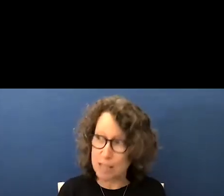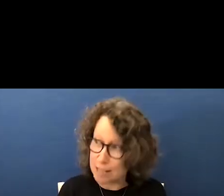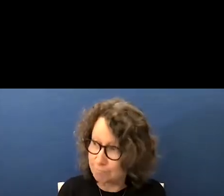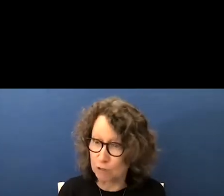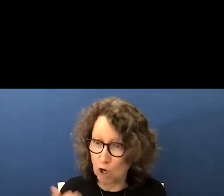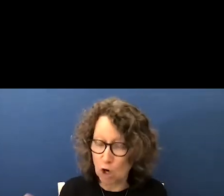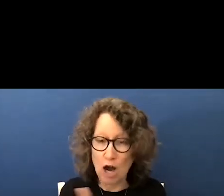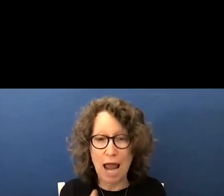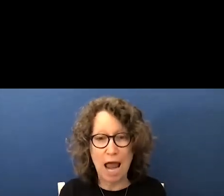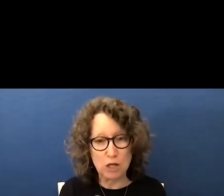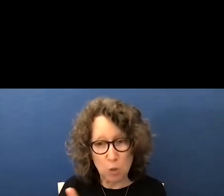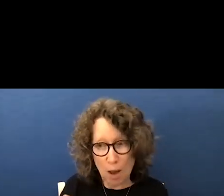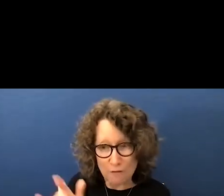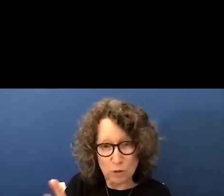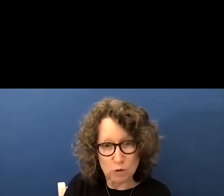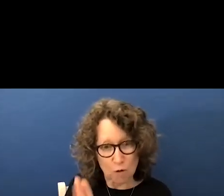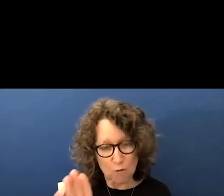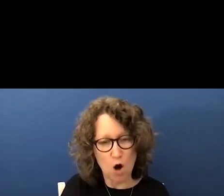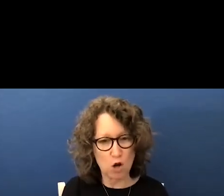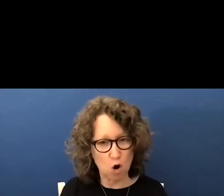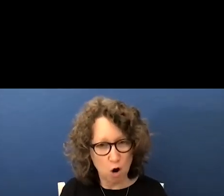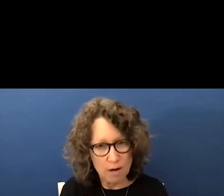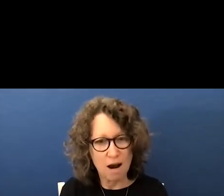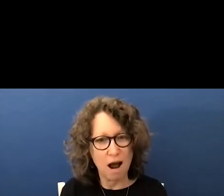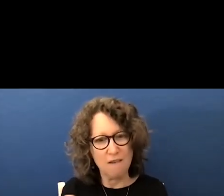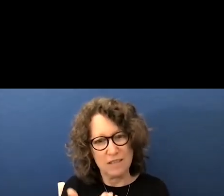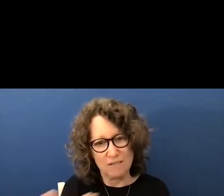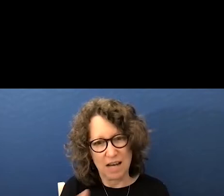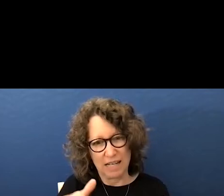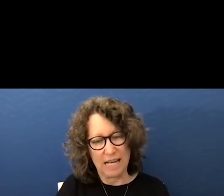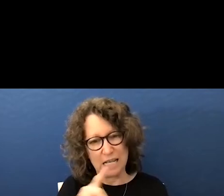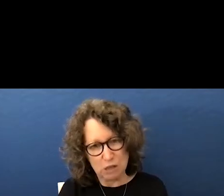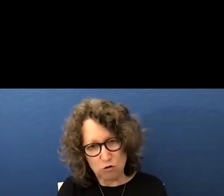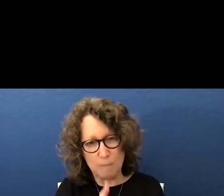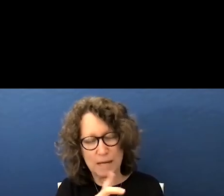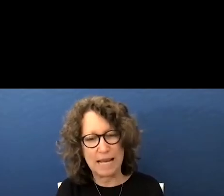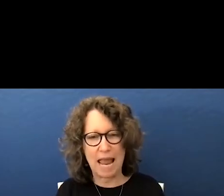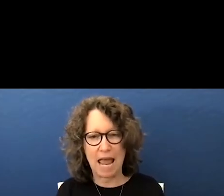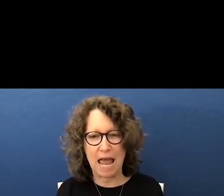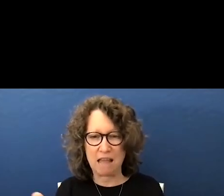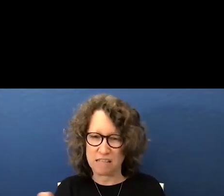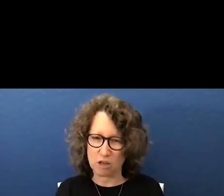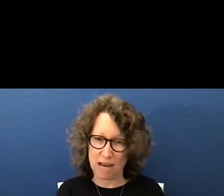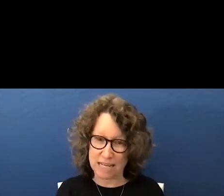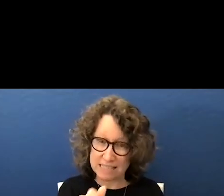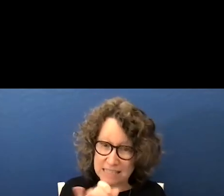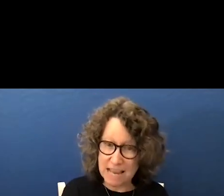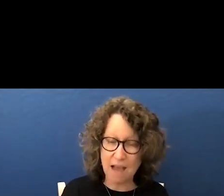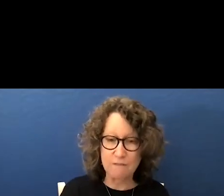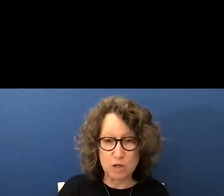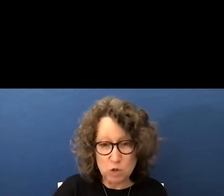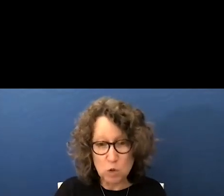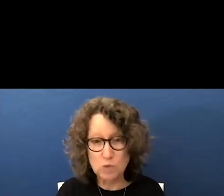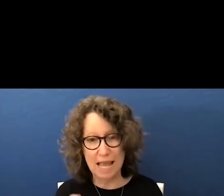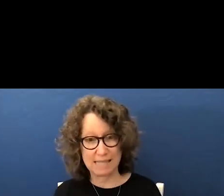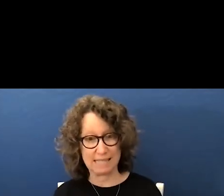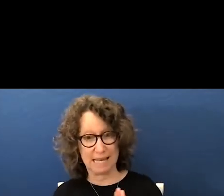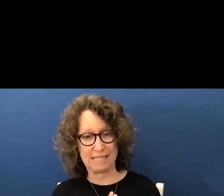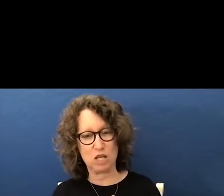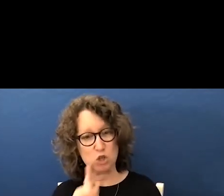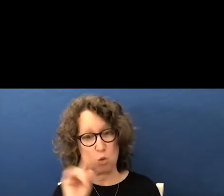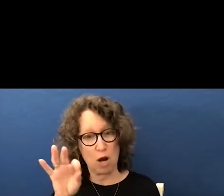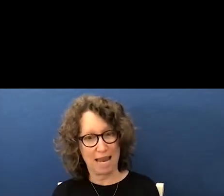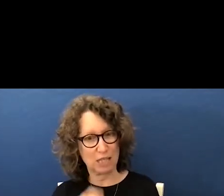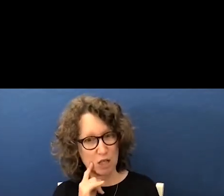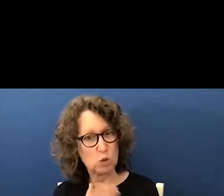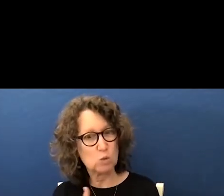her and you have used her for your furthering of dividing discriminating and degrading the staff students and citizens you were elected